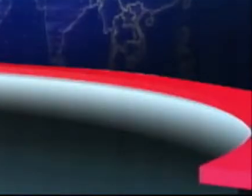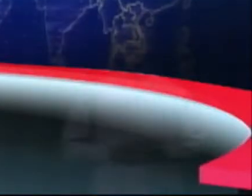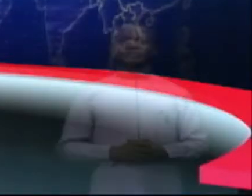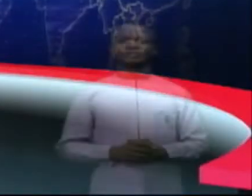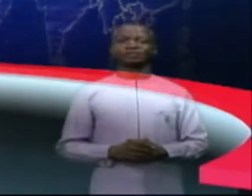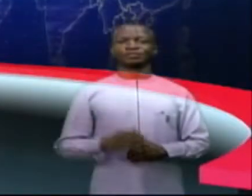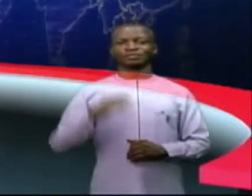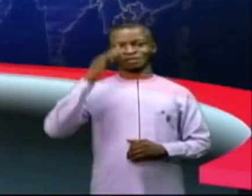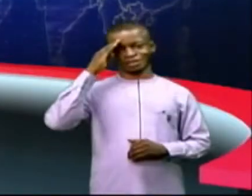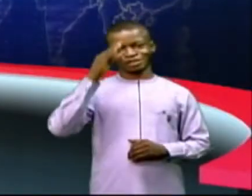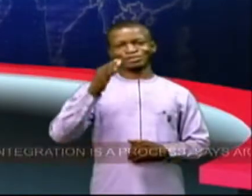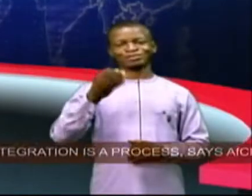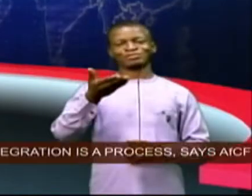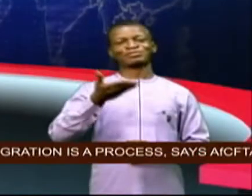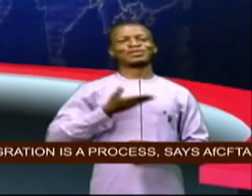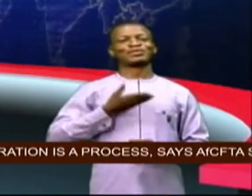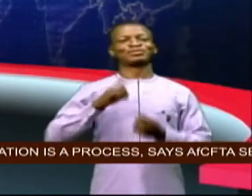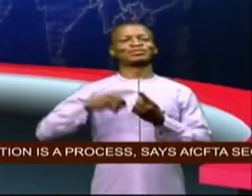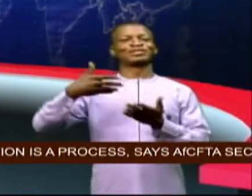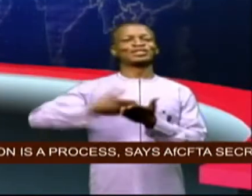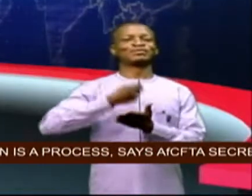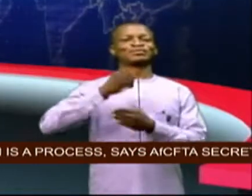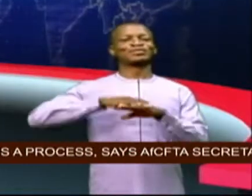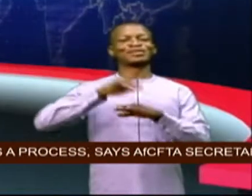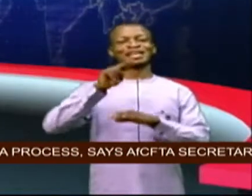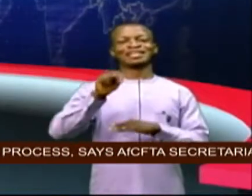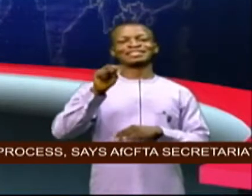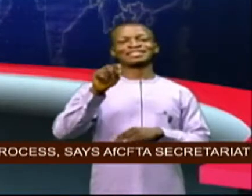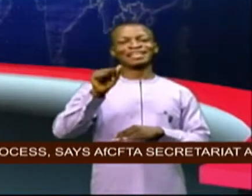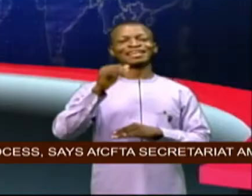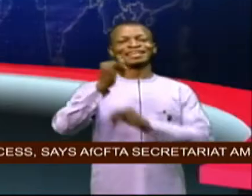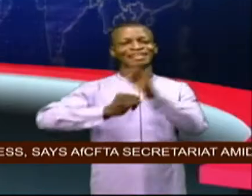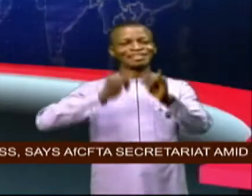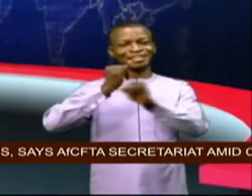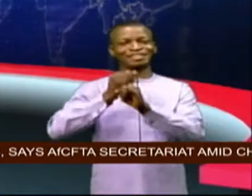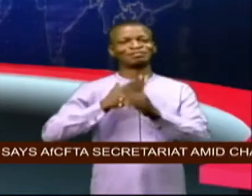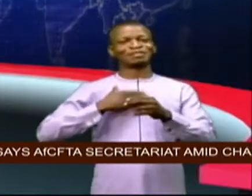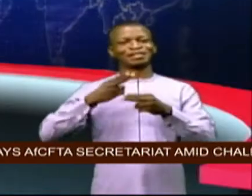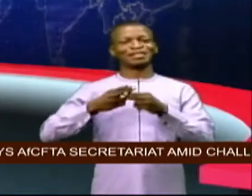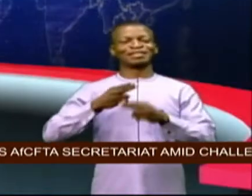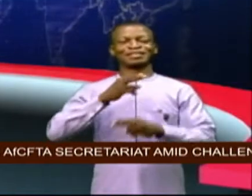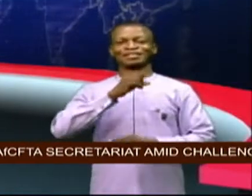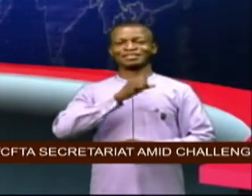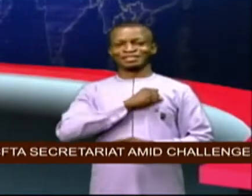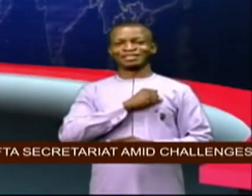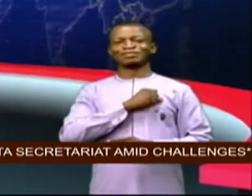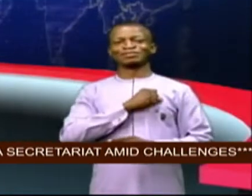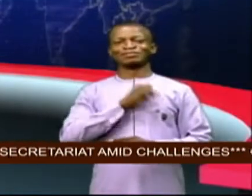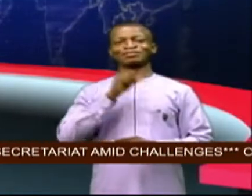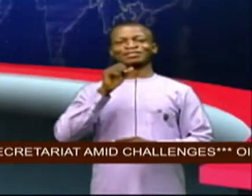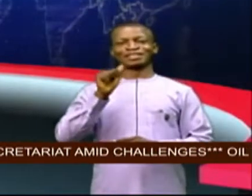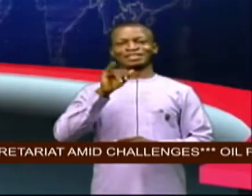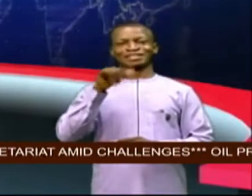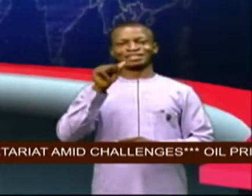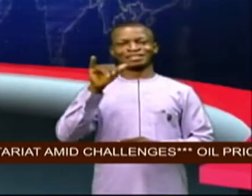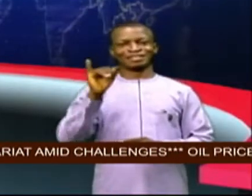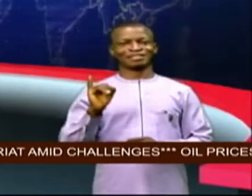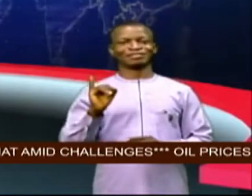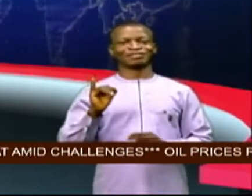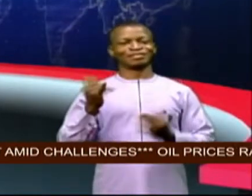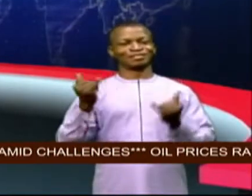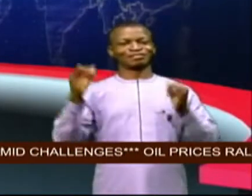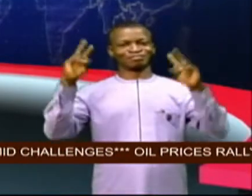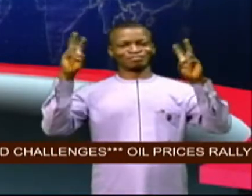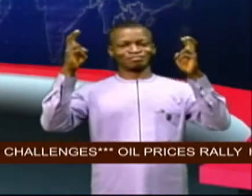hello and welcome to the news on nta international i'm iodg marking the first the